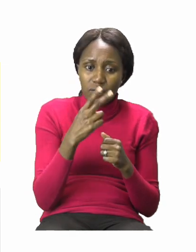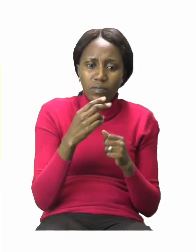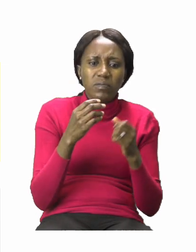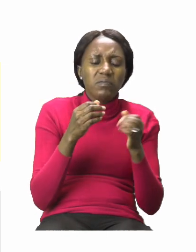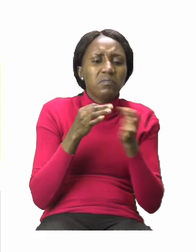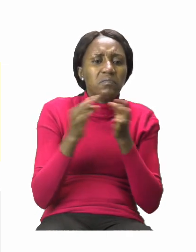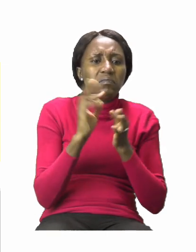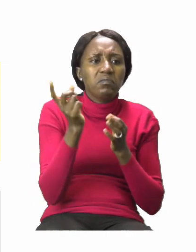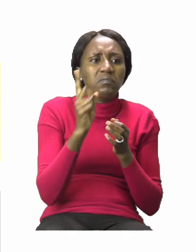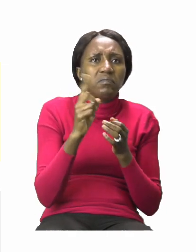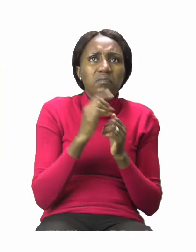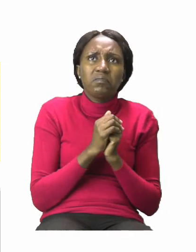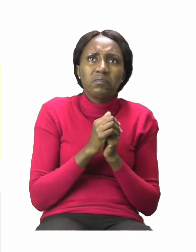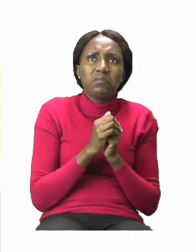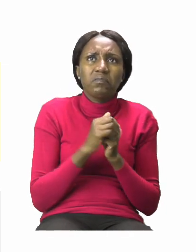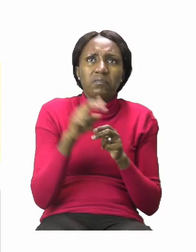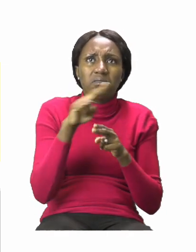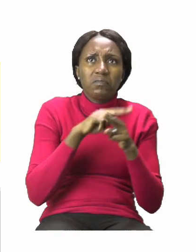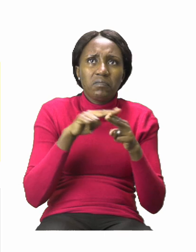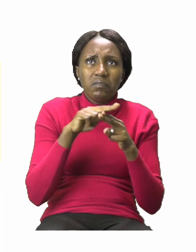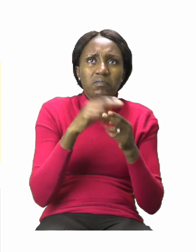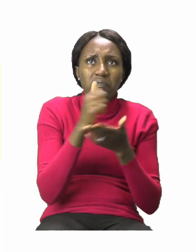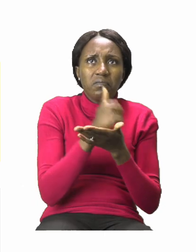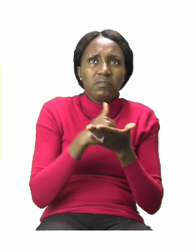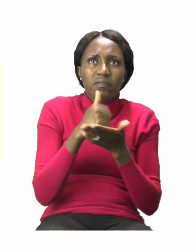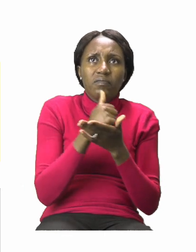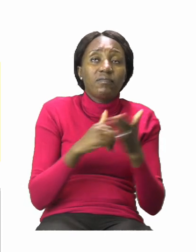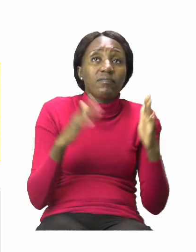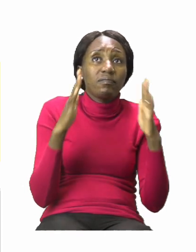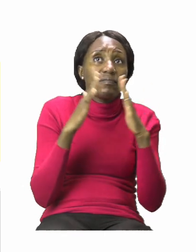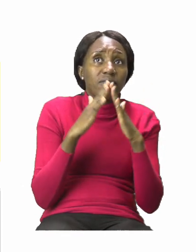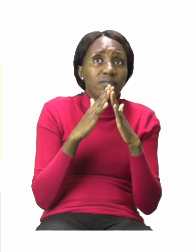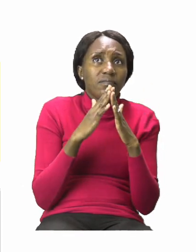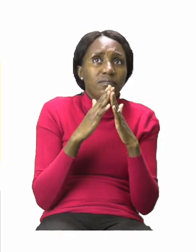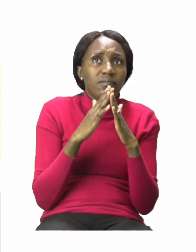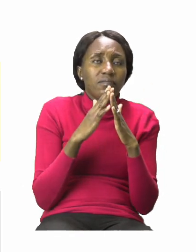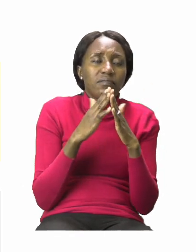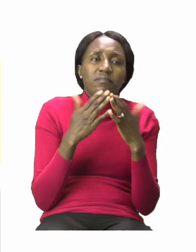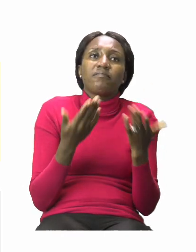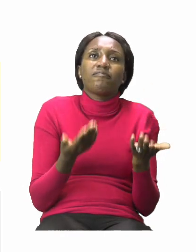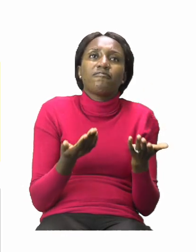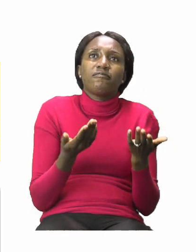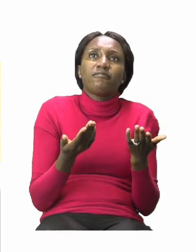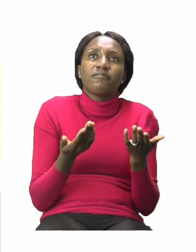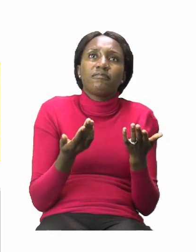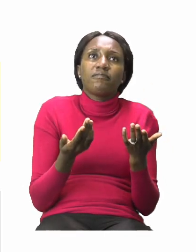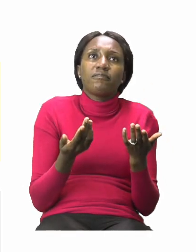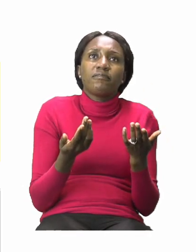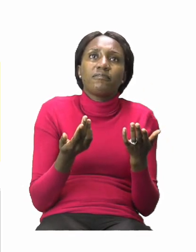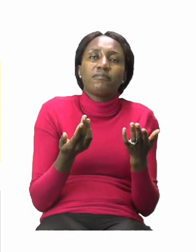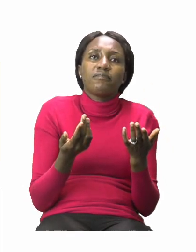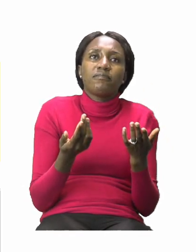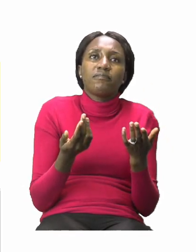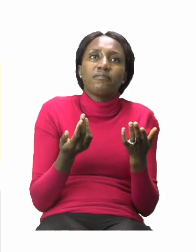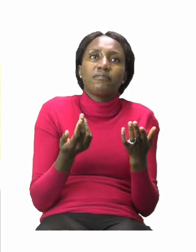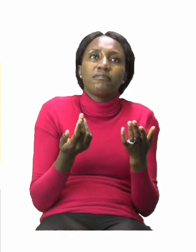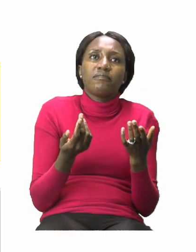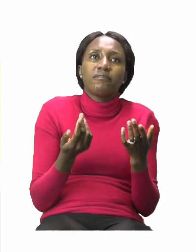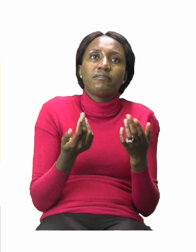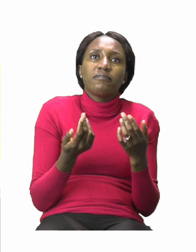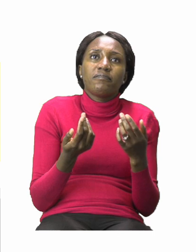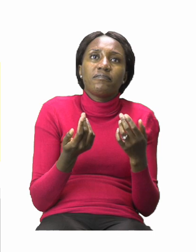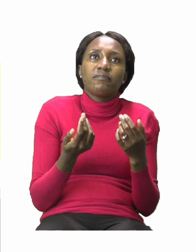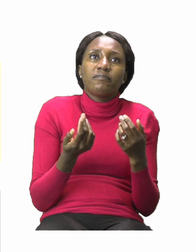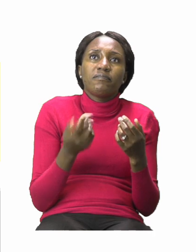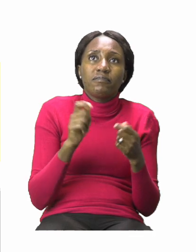that can be used to clean the house or what it can clean. Then, when you're done, you